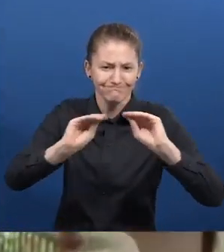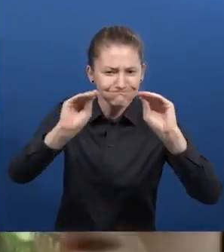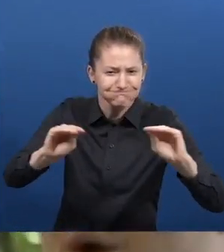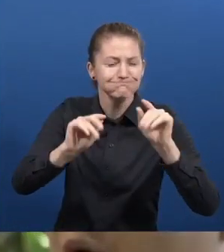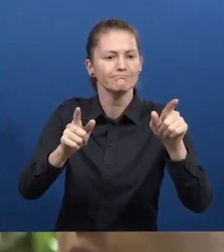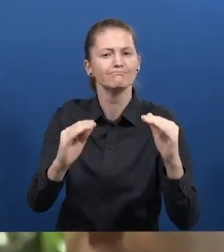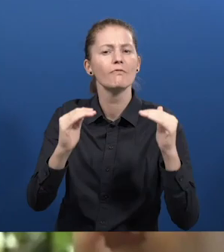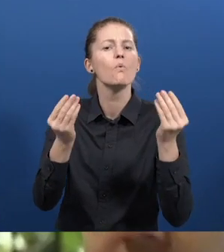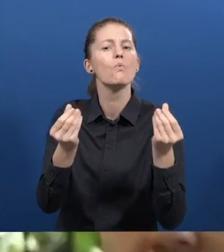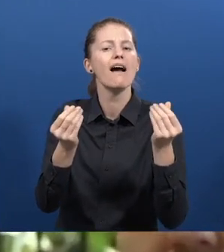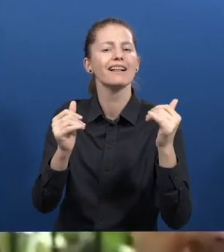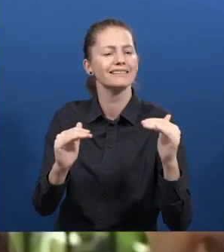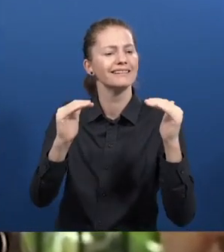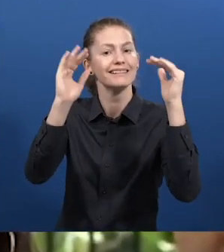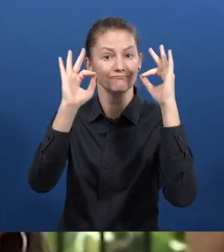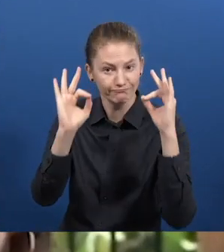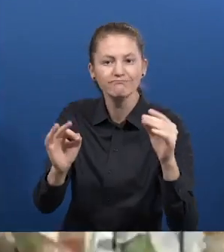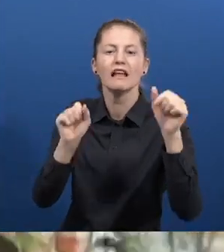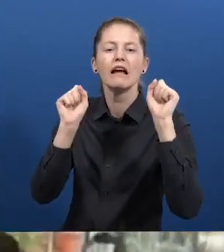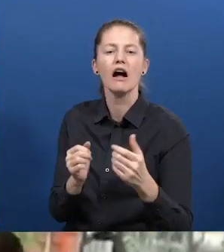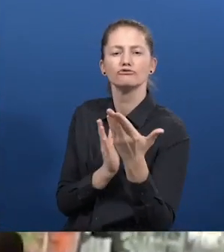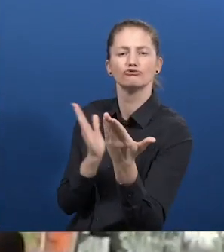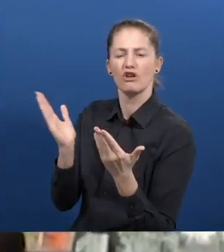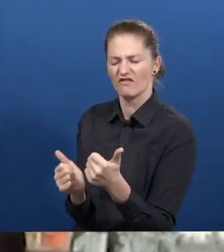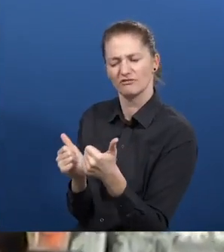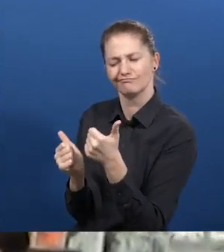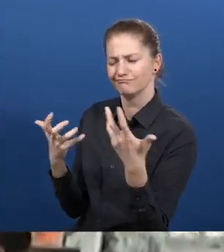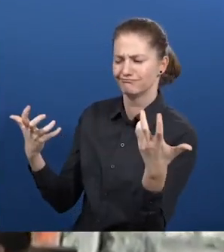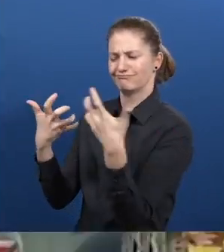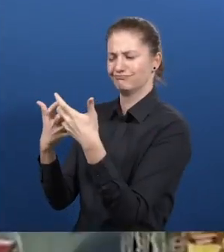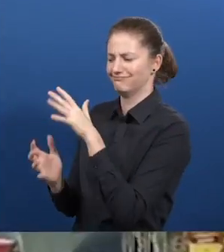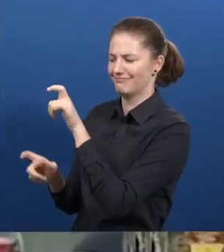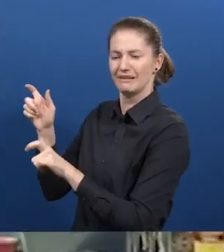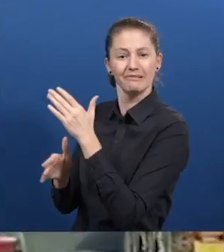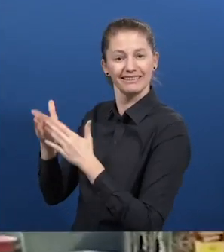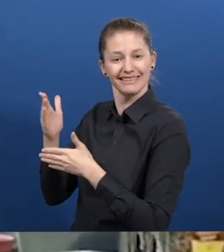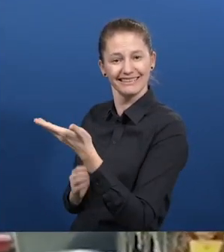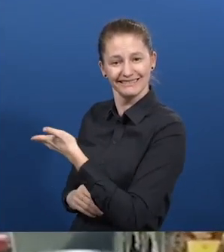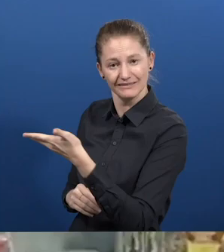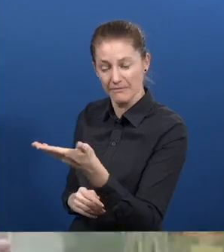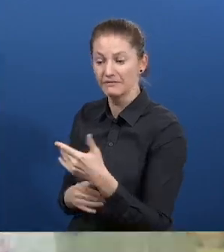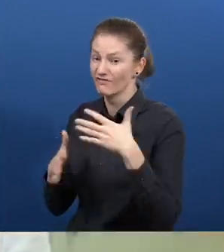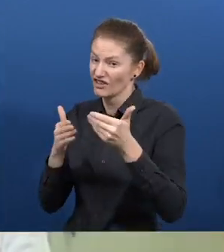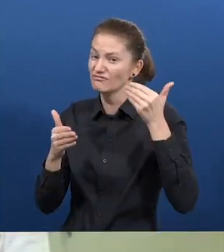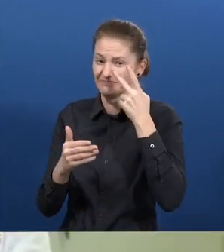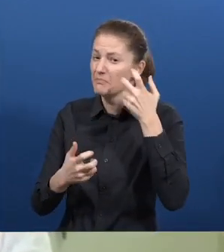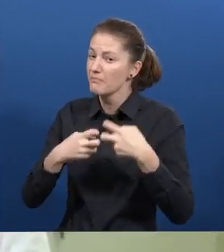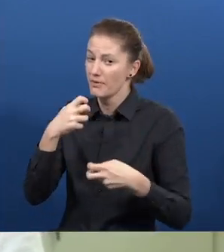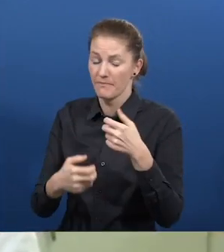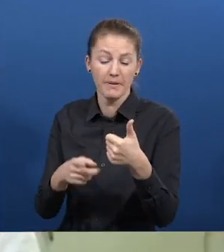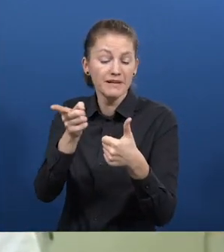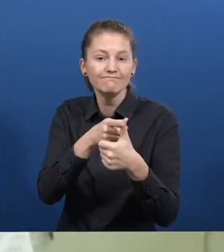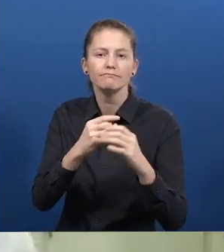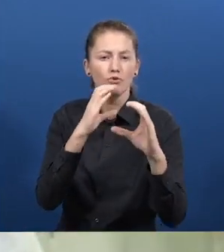and complementary way that will guarantee proper services for people with disabilities after identifying the triggers.